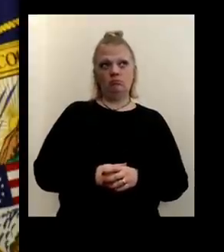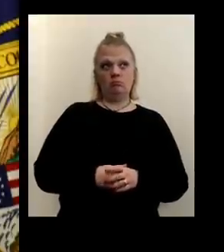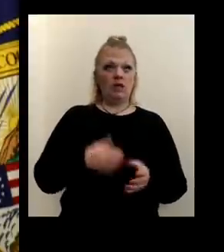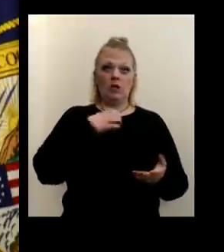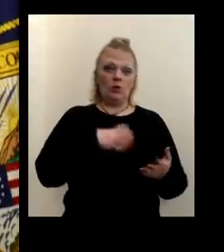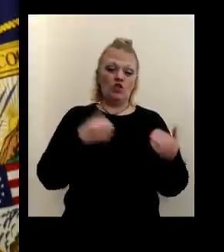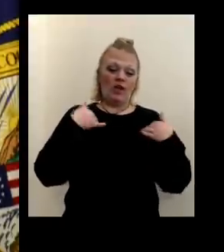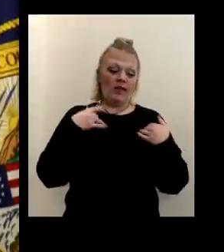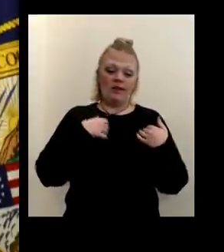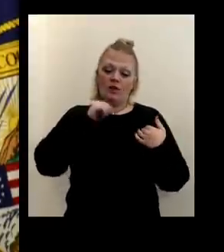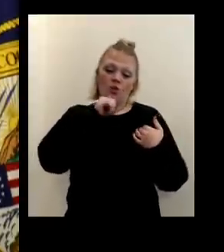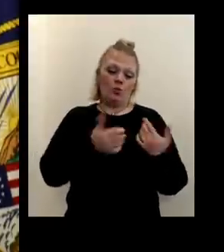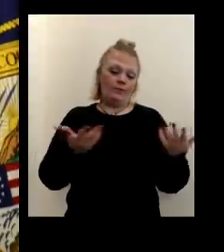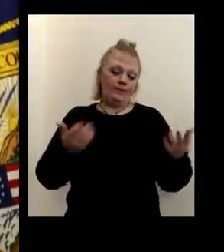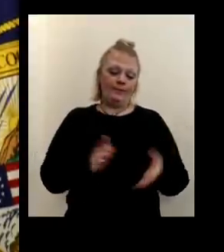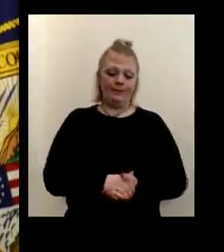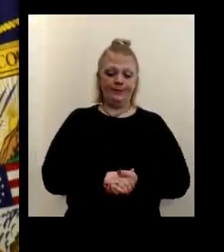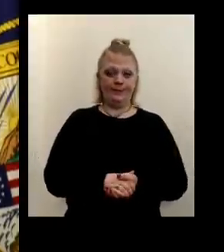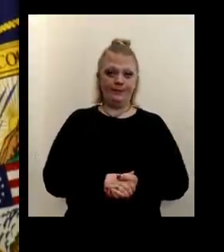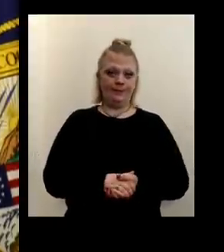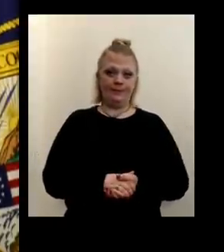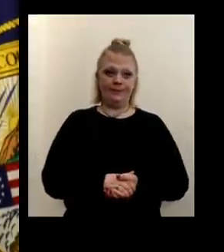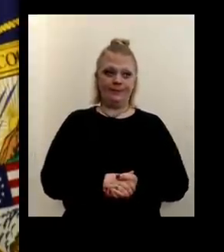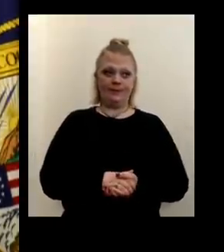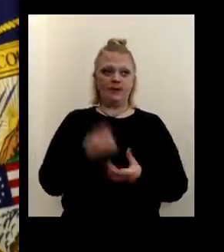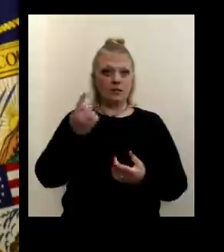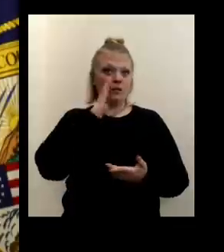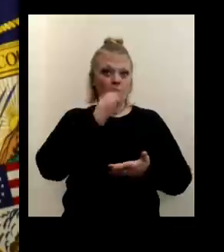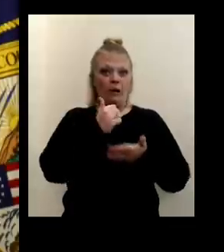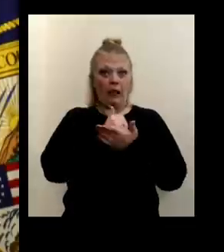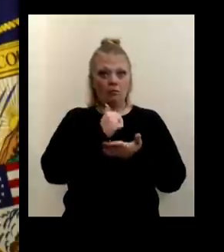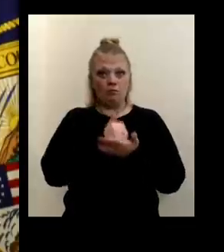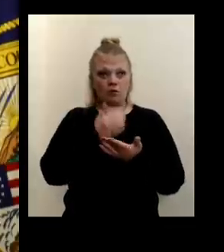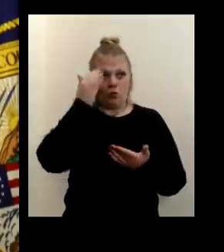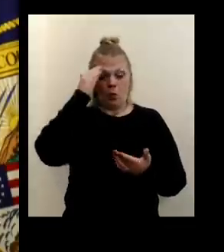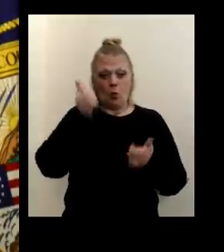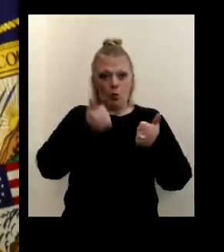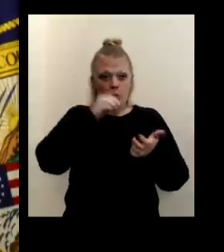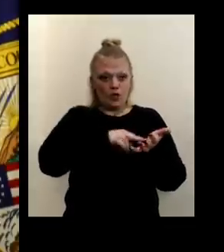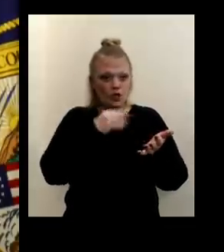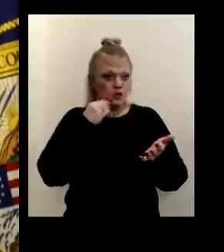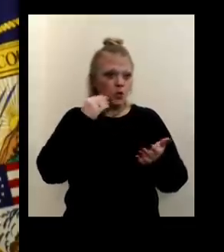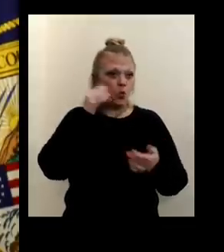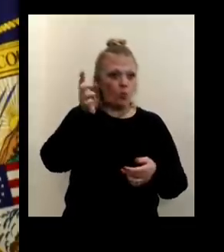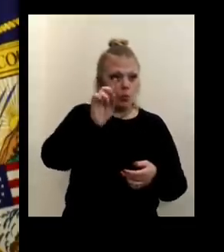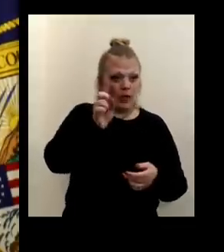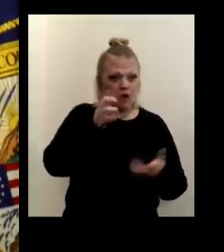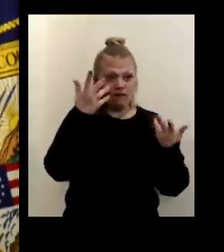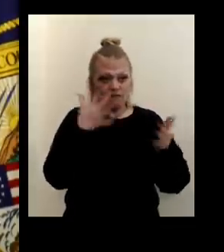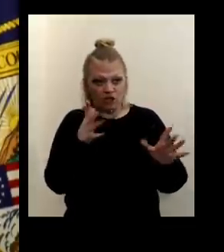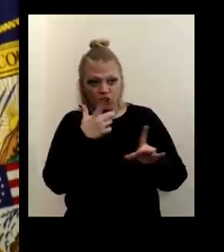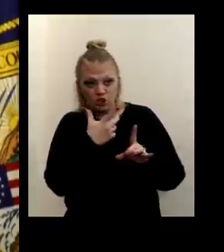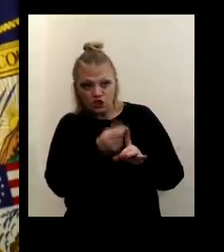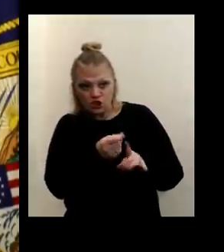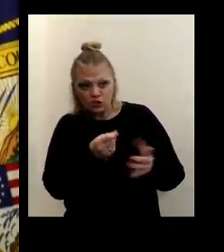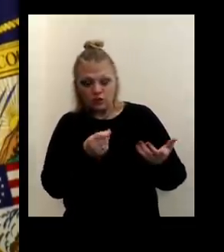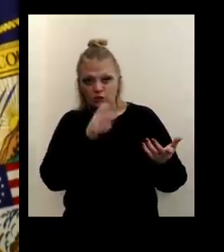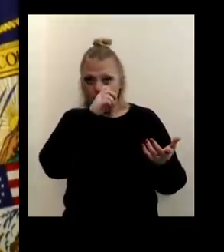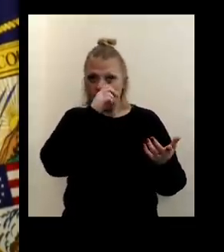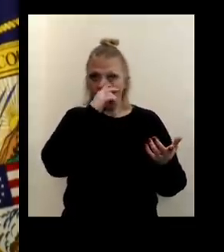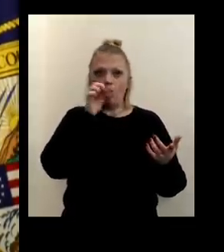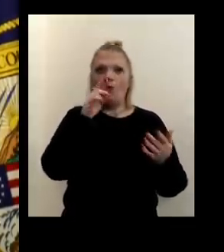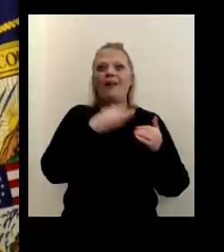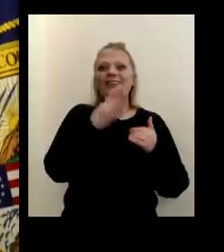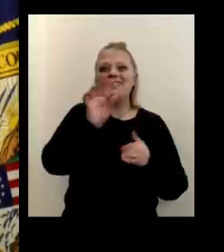I wish we had it. We don't. And it is something that I would be helpful to know which nursing homes and where have been, have been vaccinated, at least got the first dose.